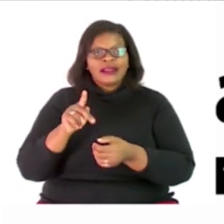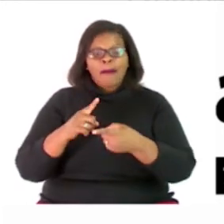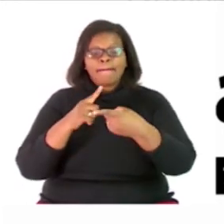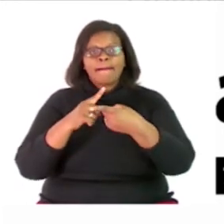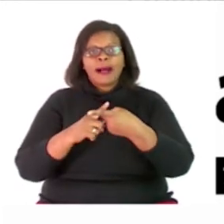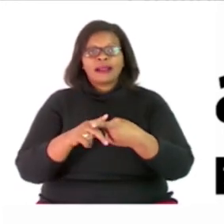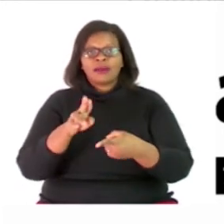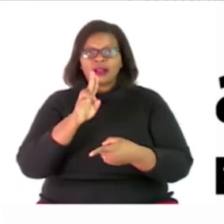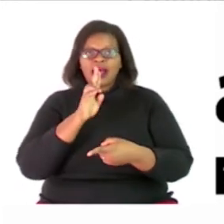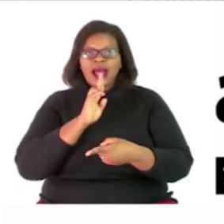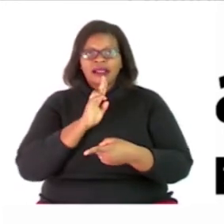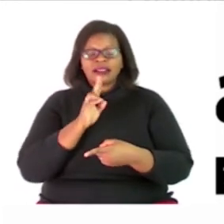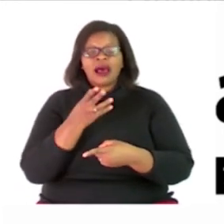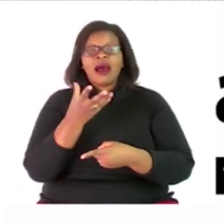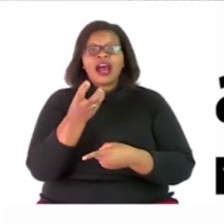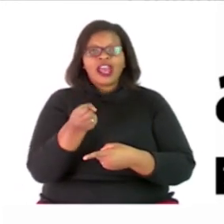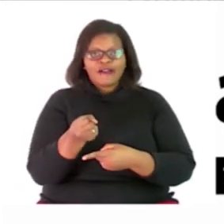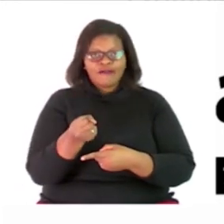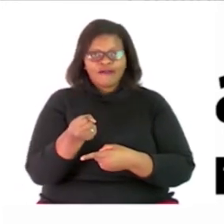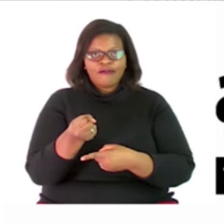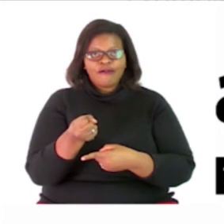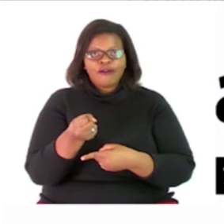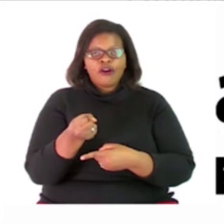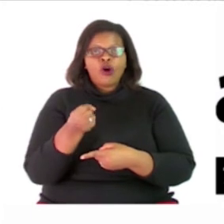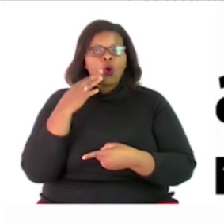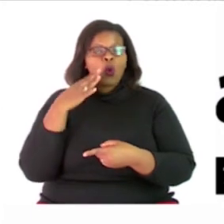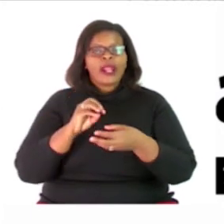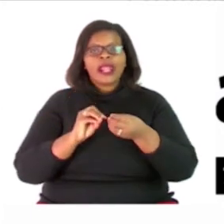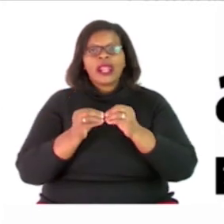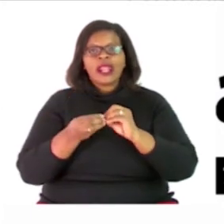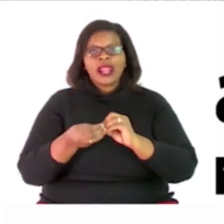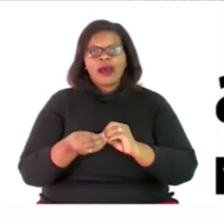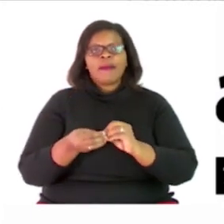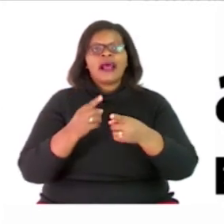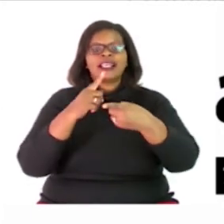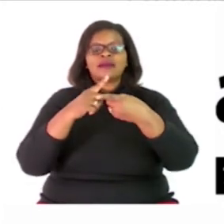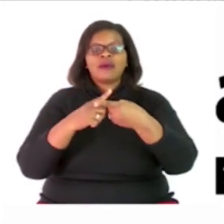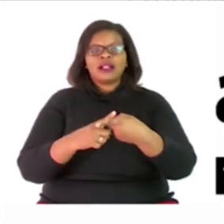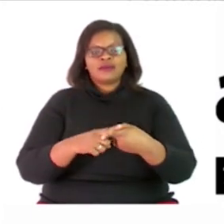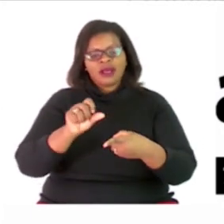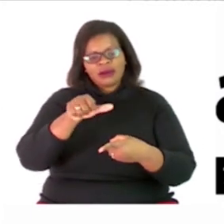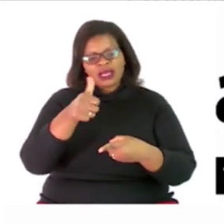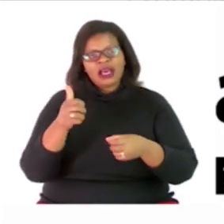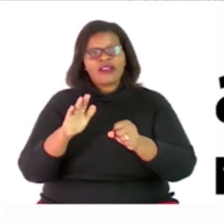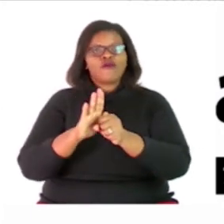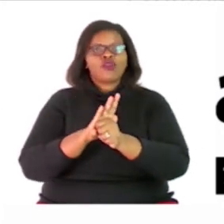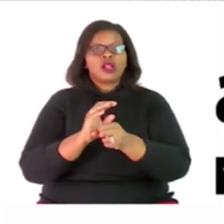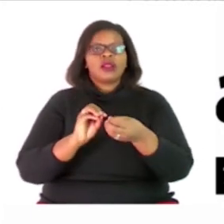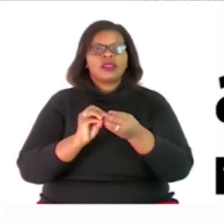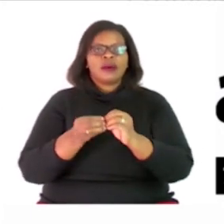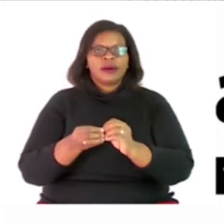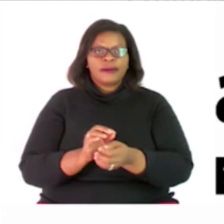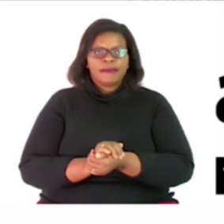is the answer we get when that number is multiplied by another whole number